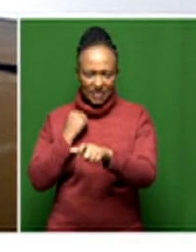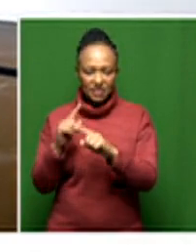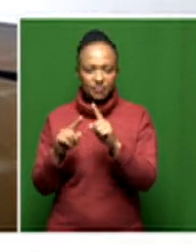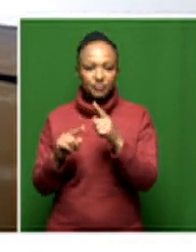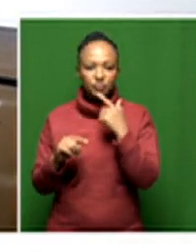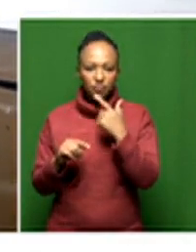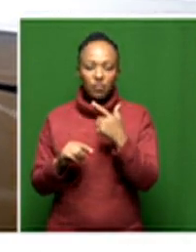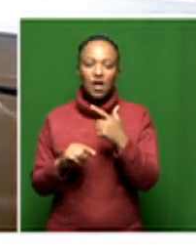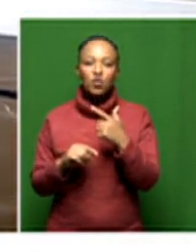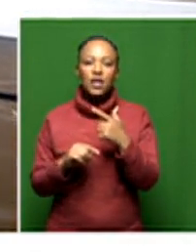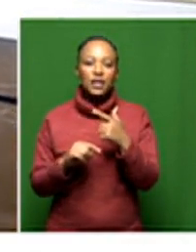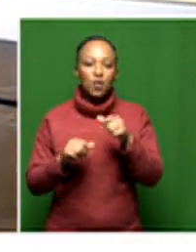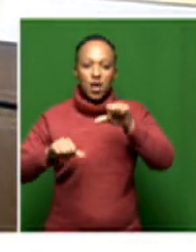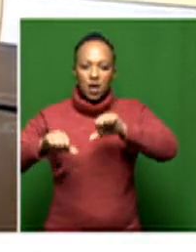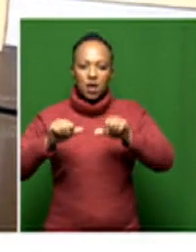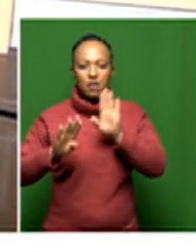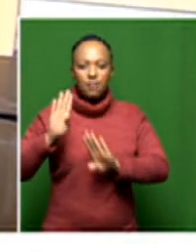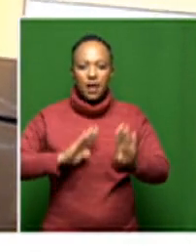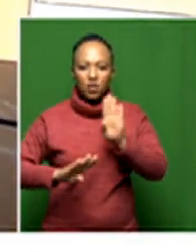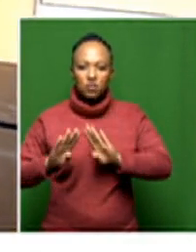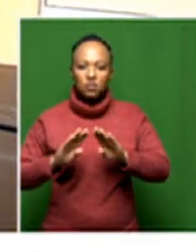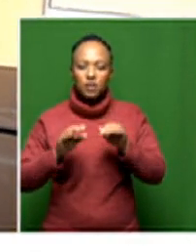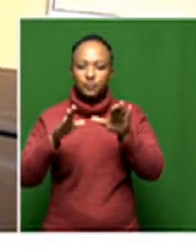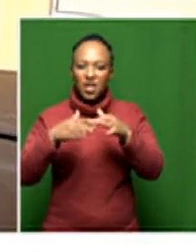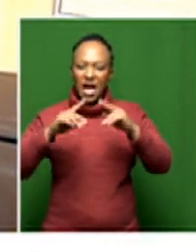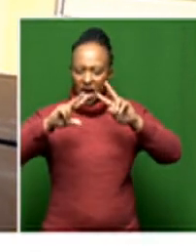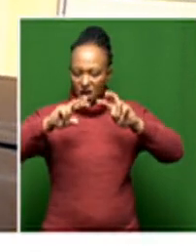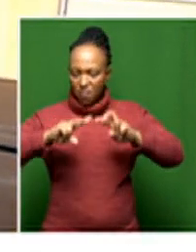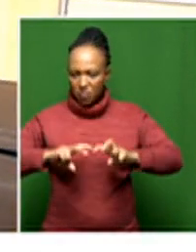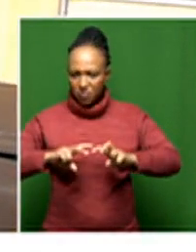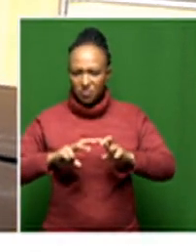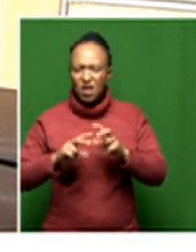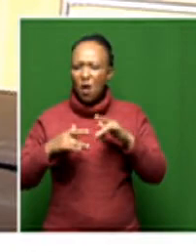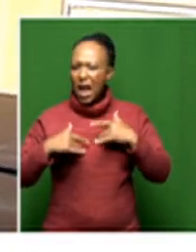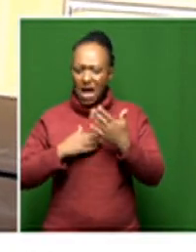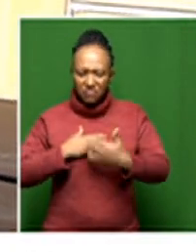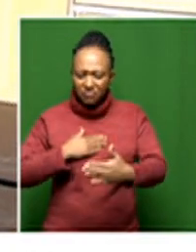biological anthropologist so what does your job entail on any given day